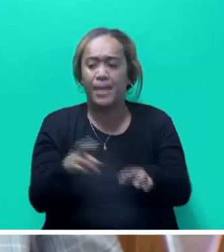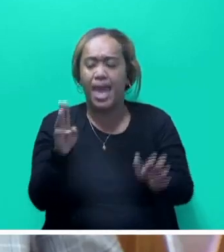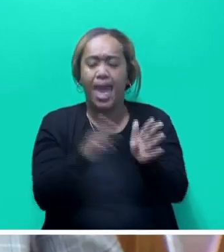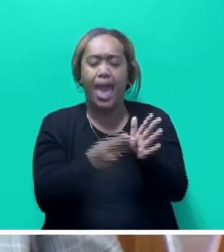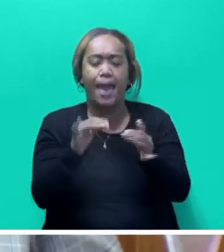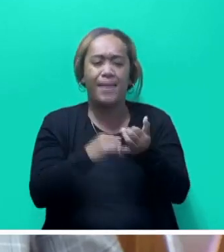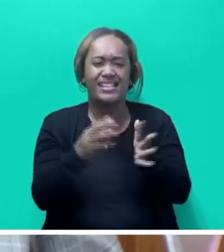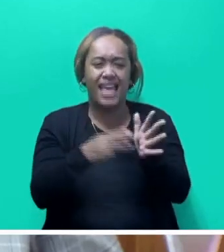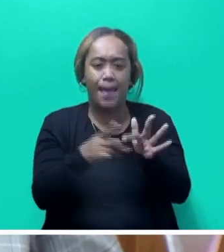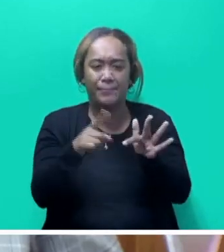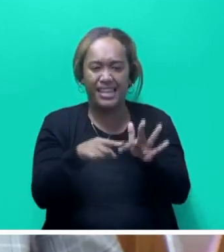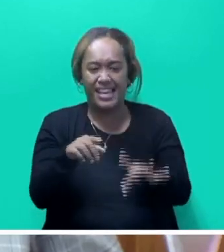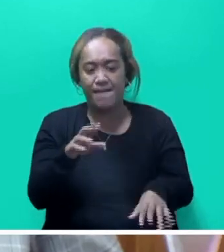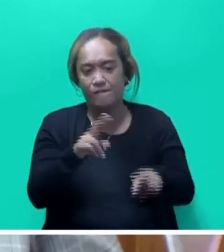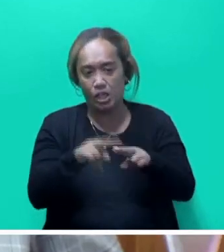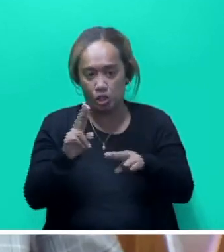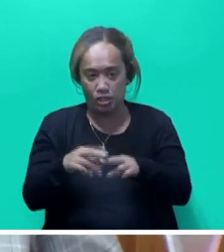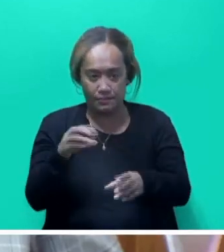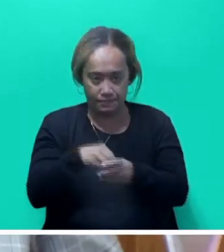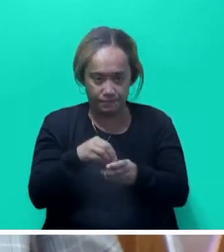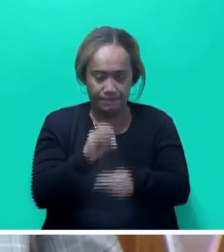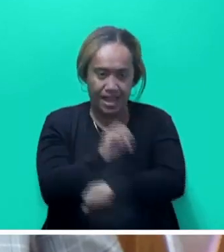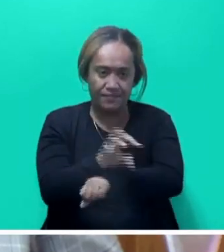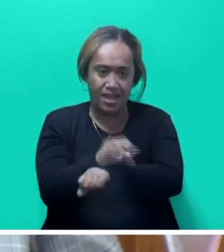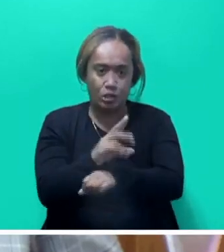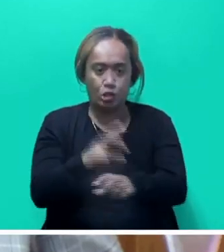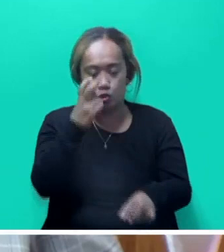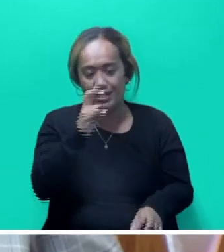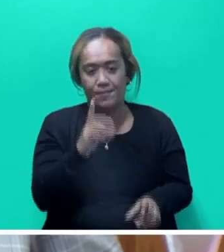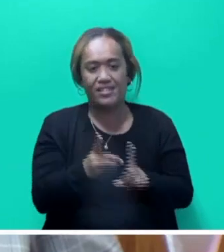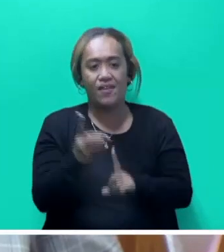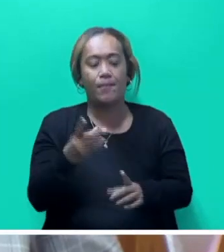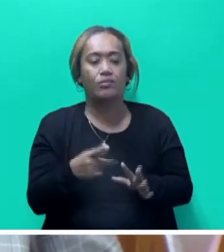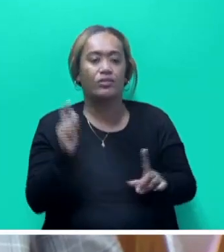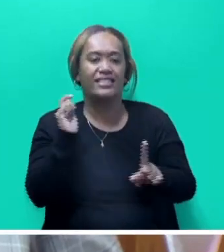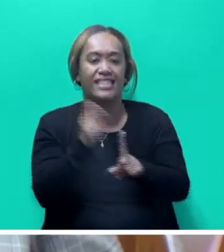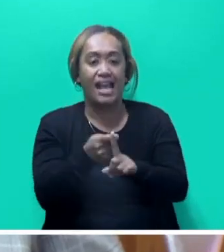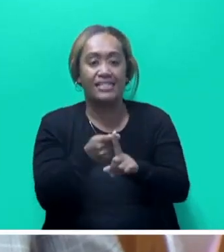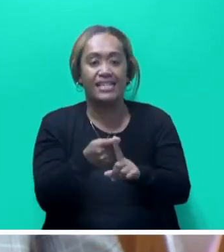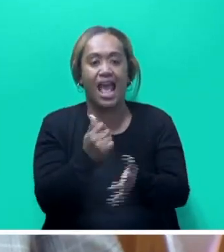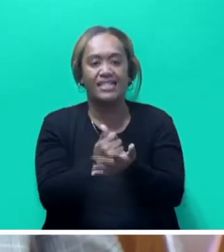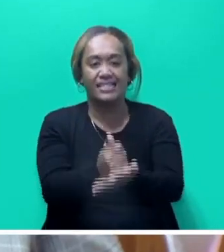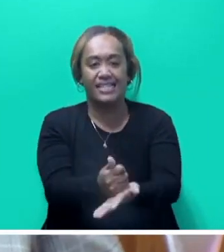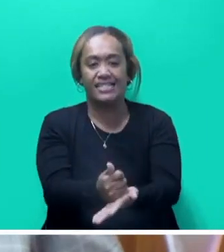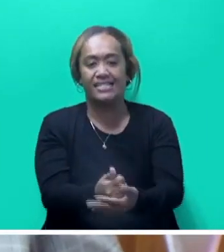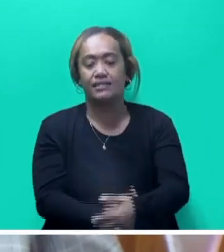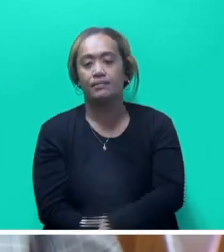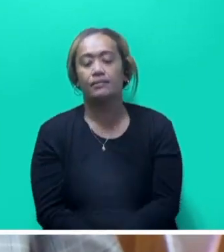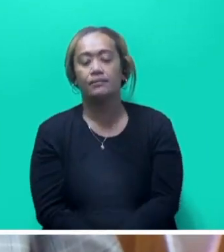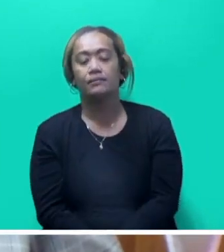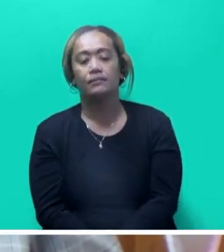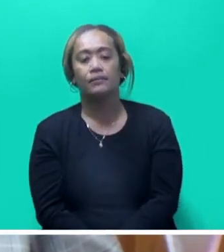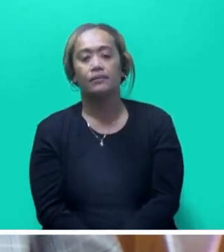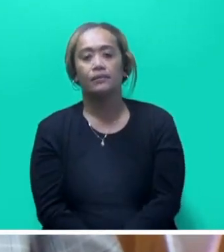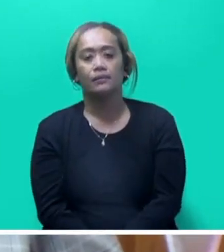provide technical advice on tourism development and identify needs to provide targeted assistance. We look to